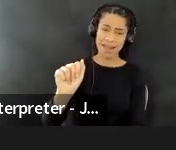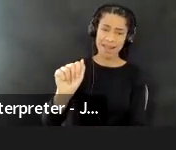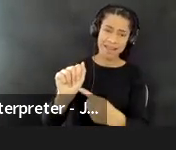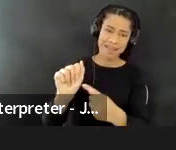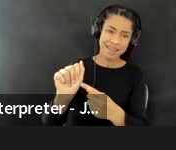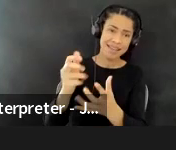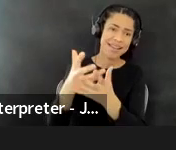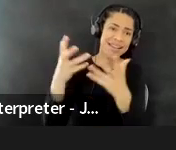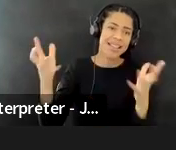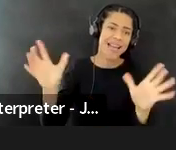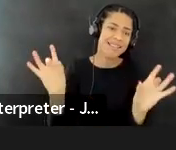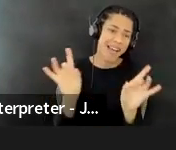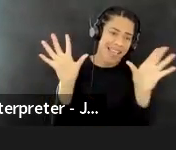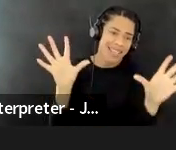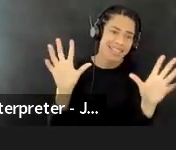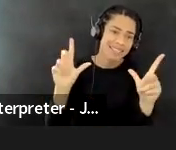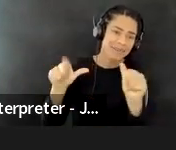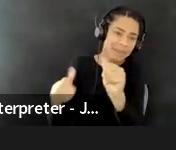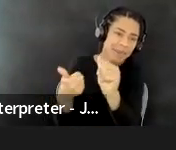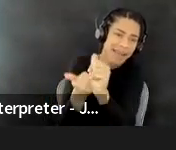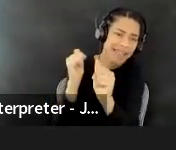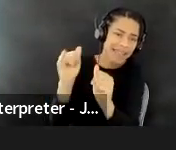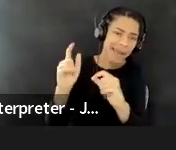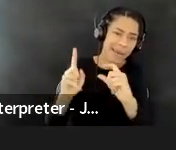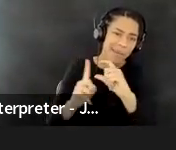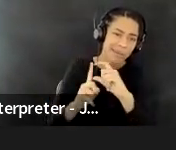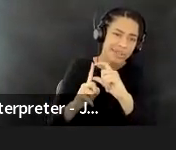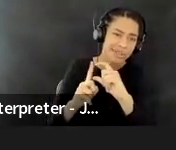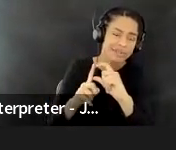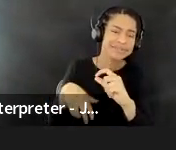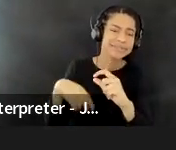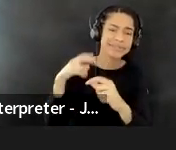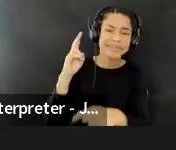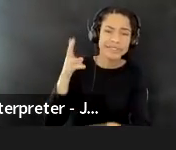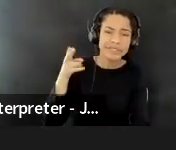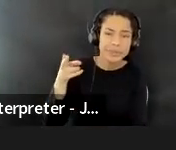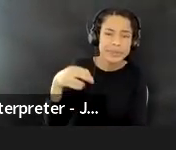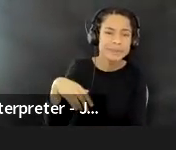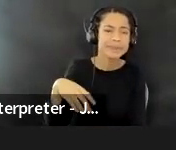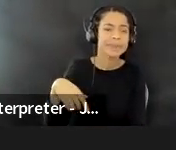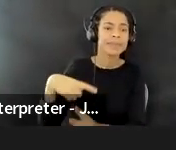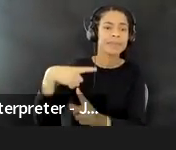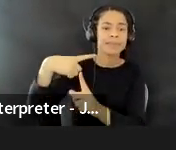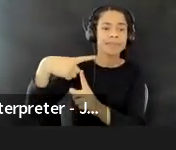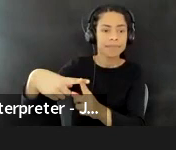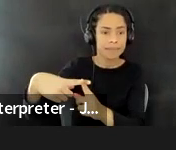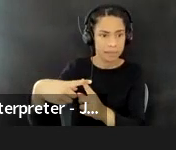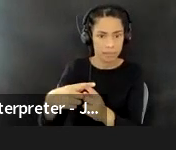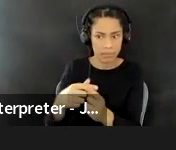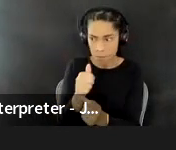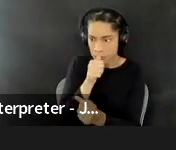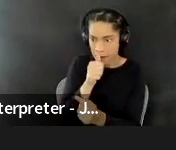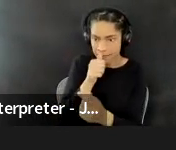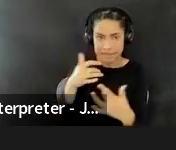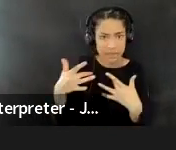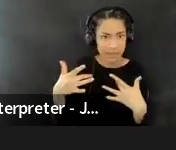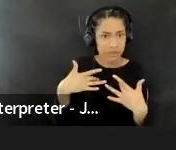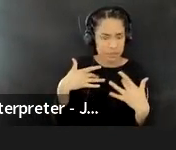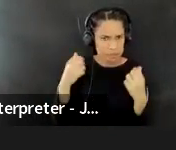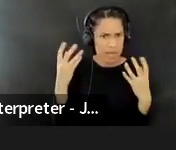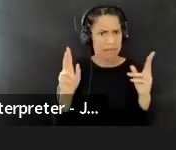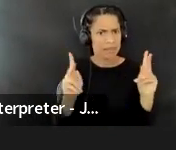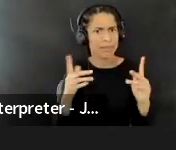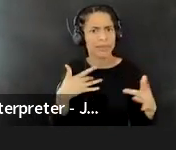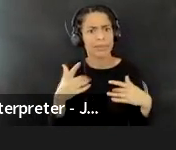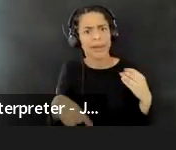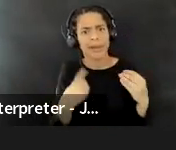uncomfortable, um, history, and of course, privacy concerns are very paramount in our moment right now. So, you know, what are the, what